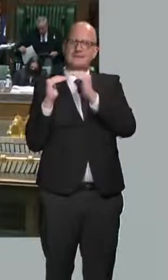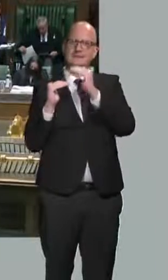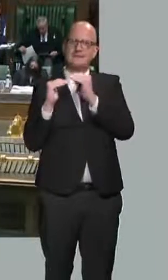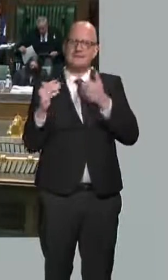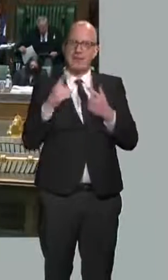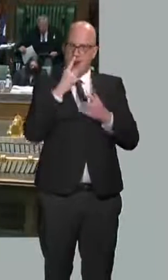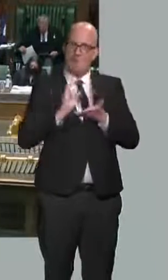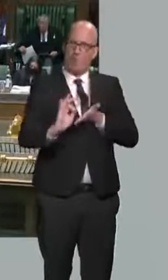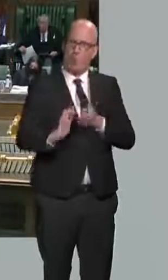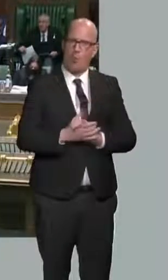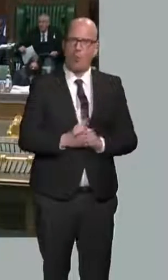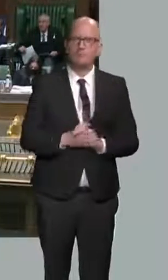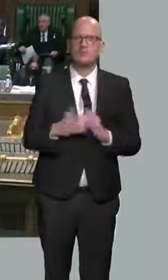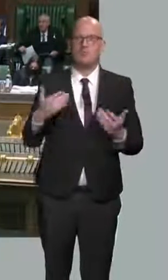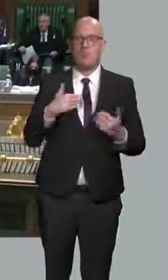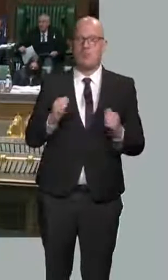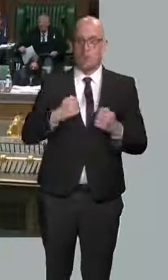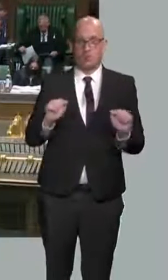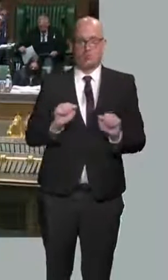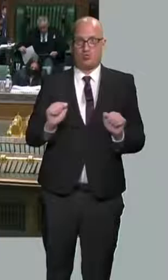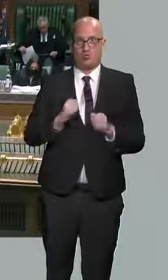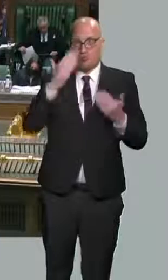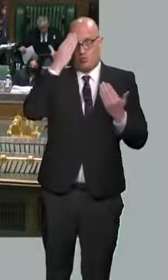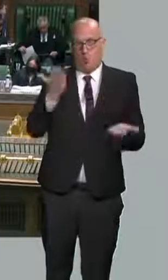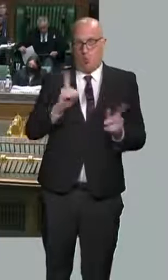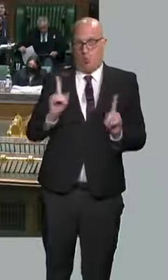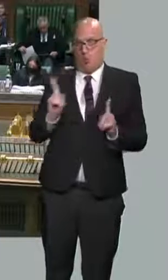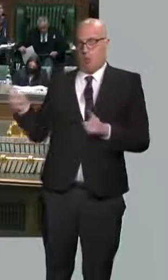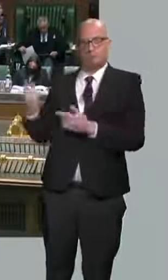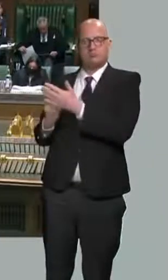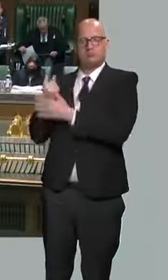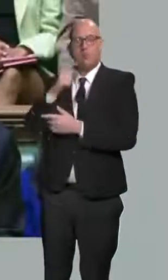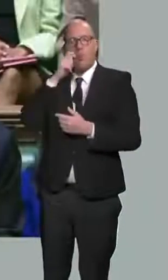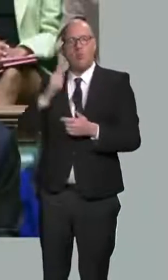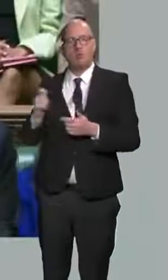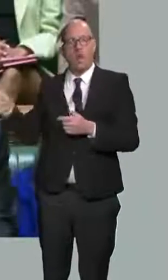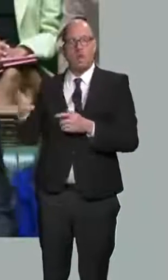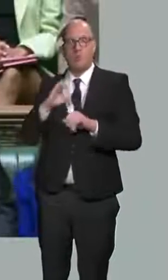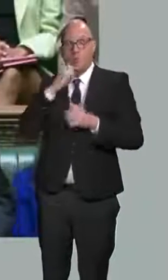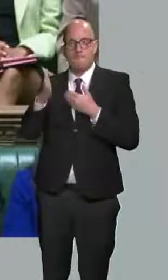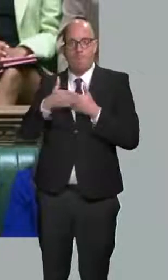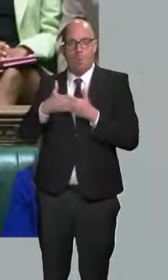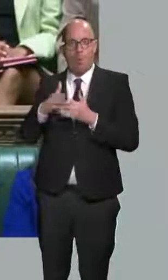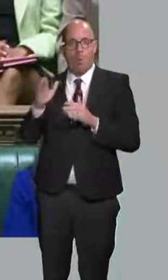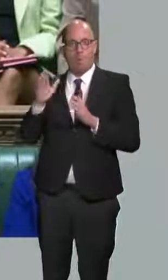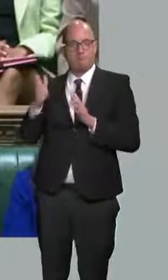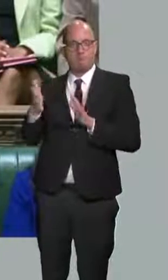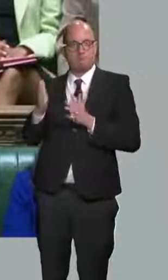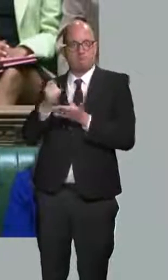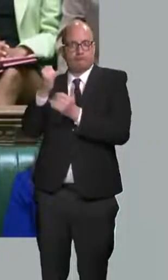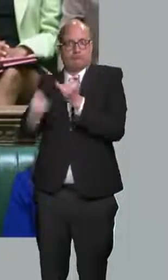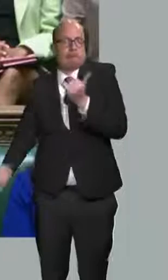impacts of the war in Ukraine. And we should be prepared for the economy and public finances to worsen